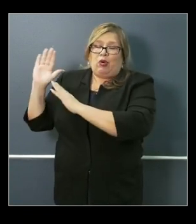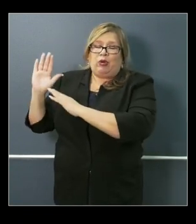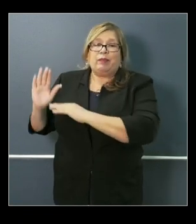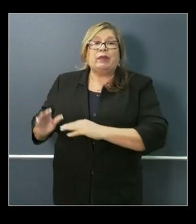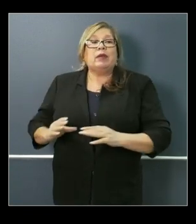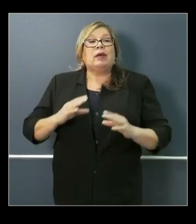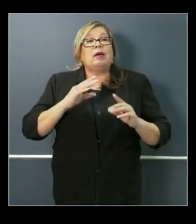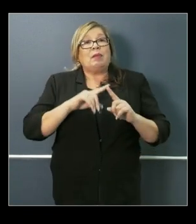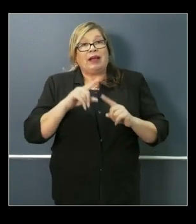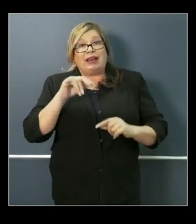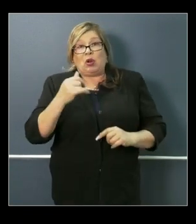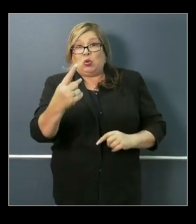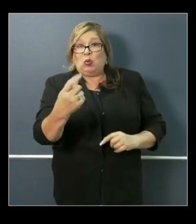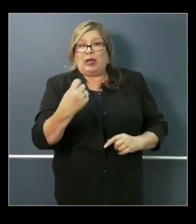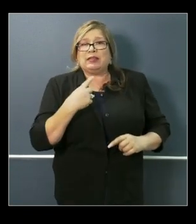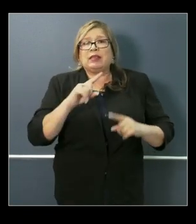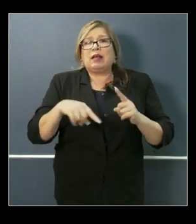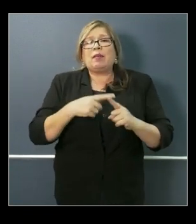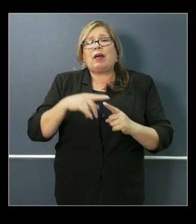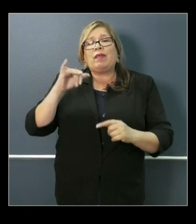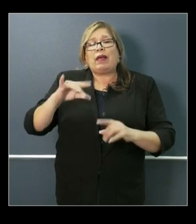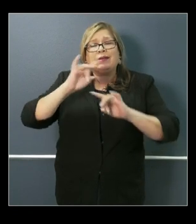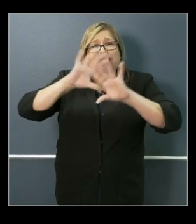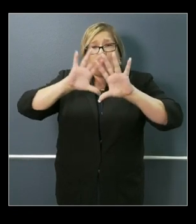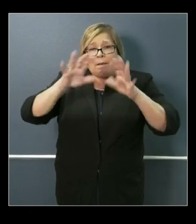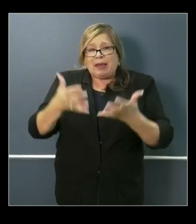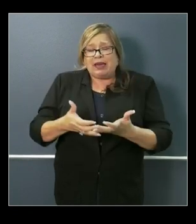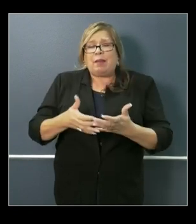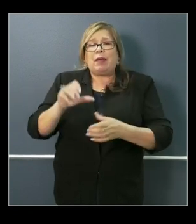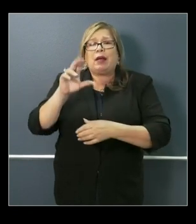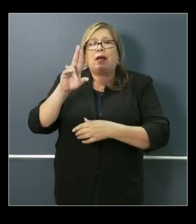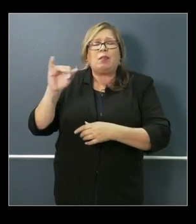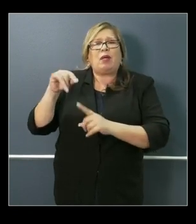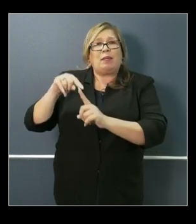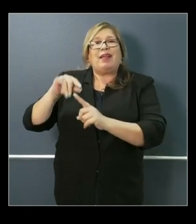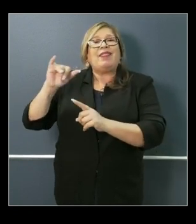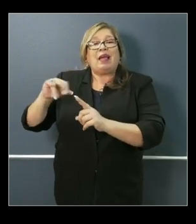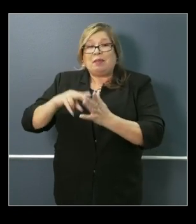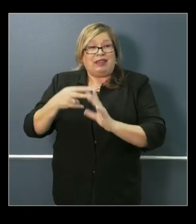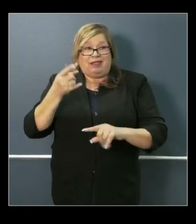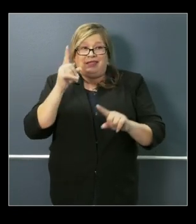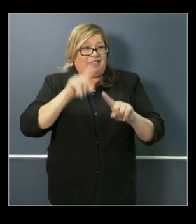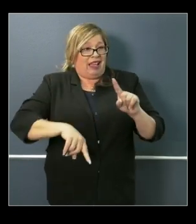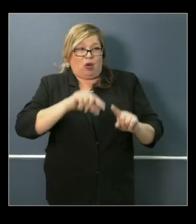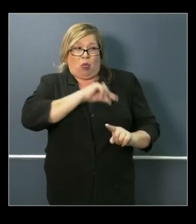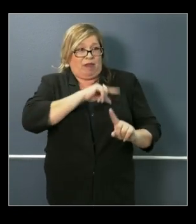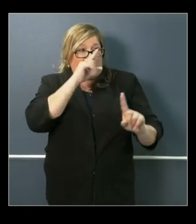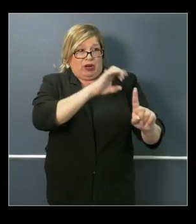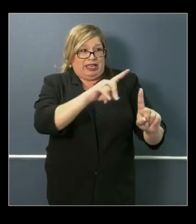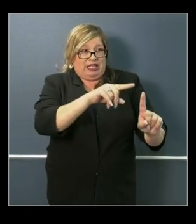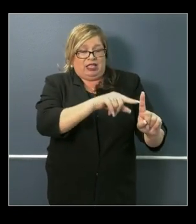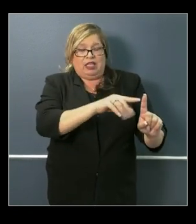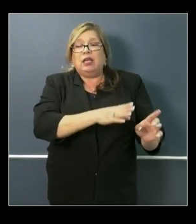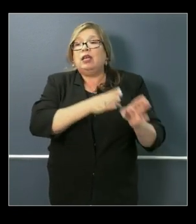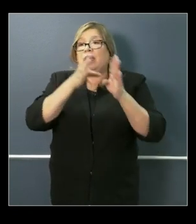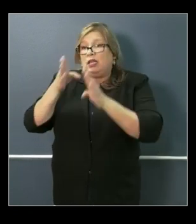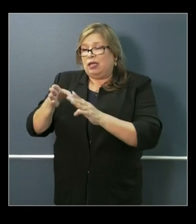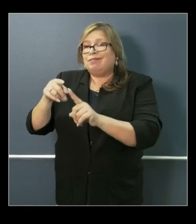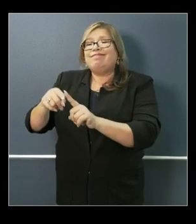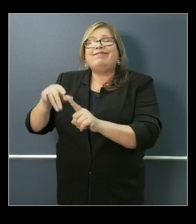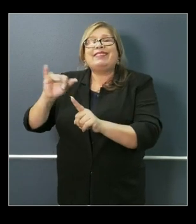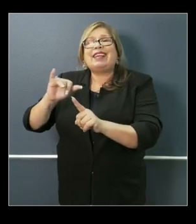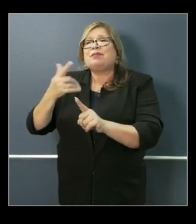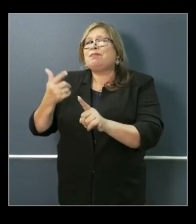pandemic unemployment assistance, which is for individuals who are not eligible for unemployment insurance. These include the self-employed,